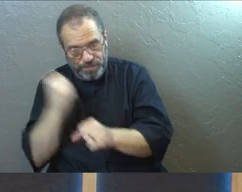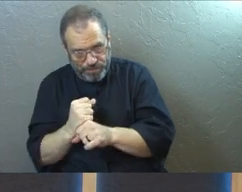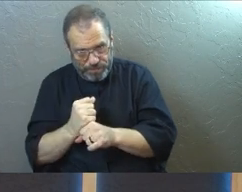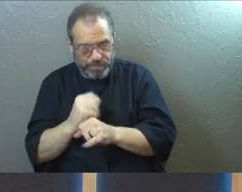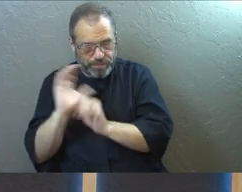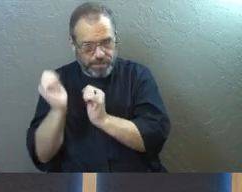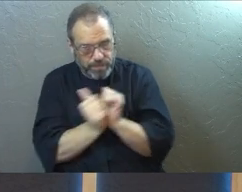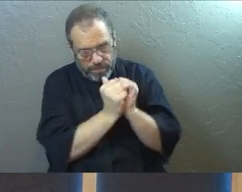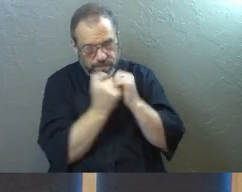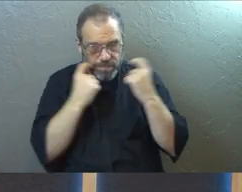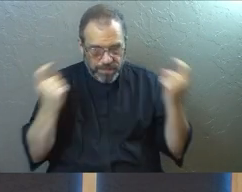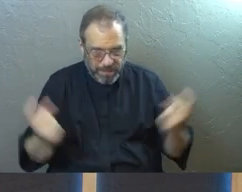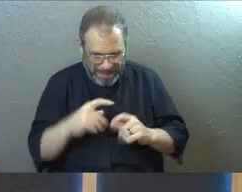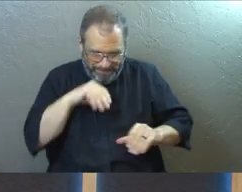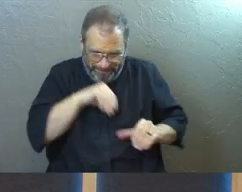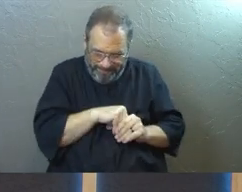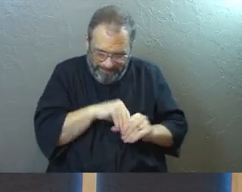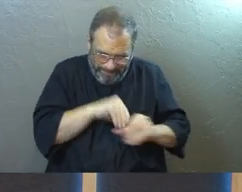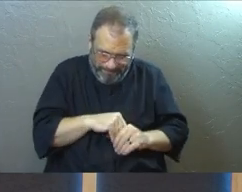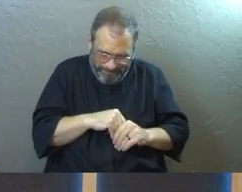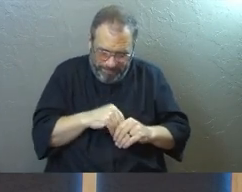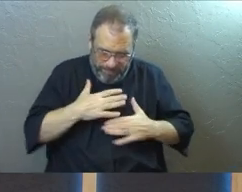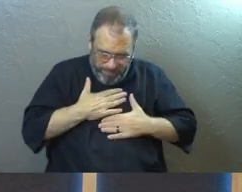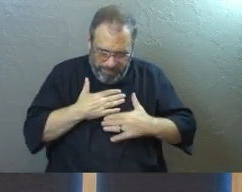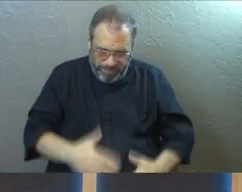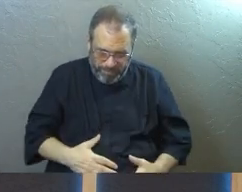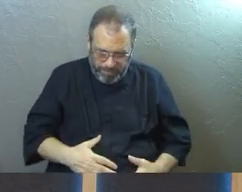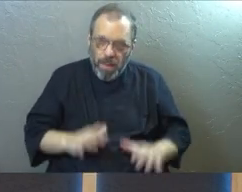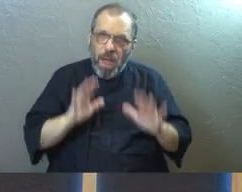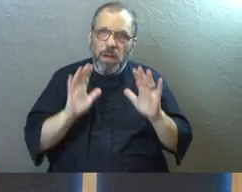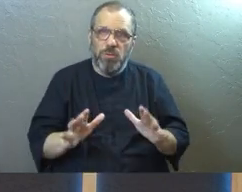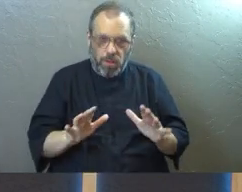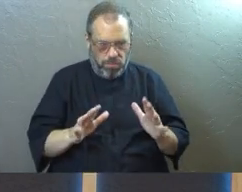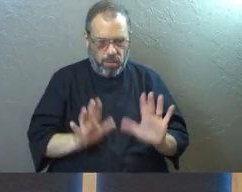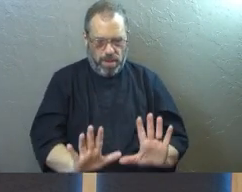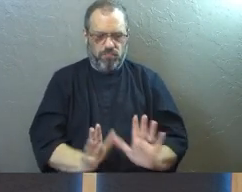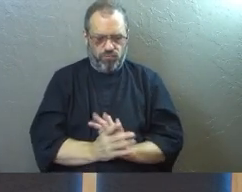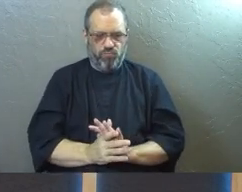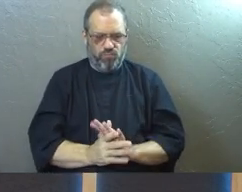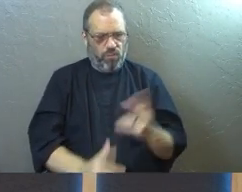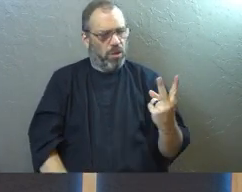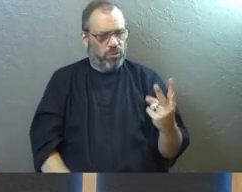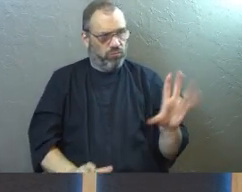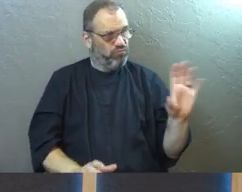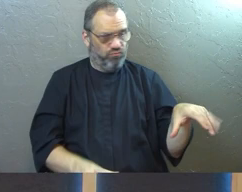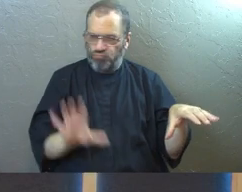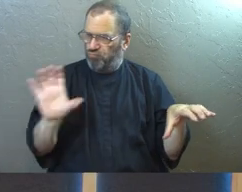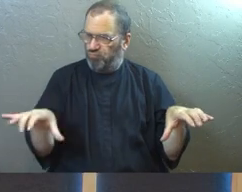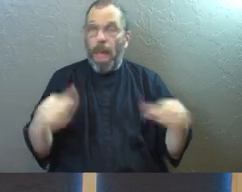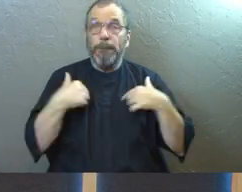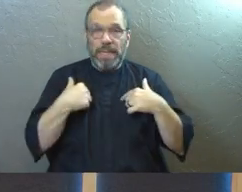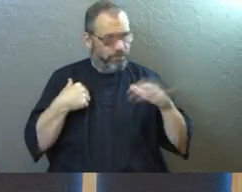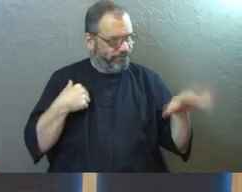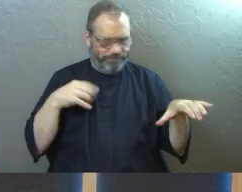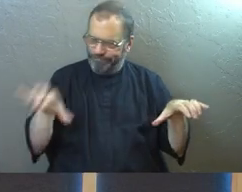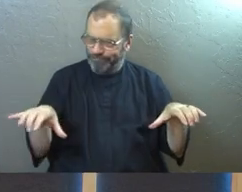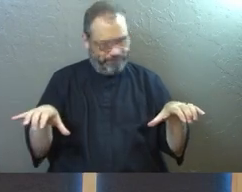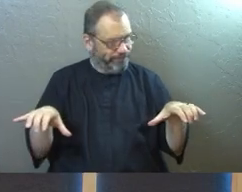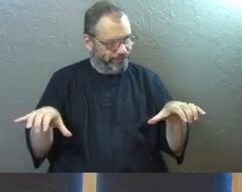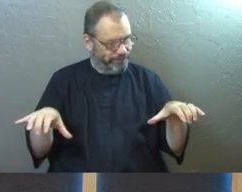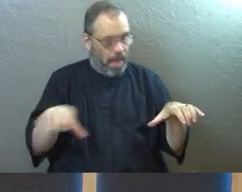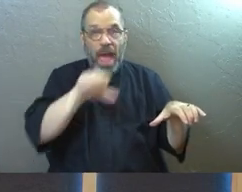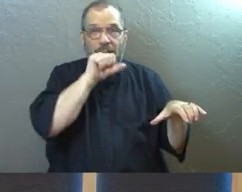making me captive to the law of sin that dwells in my members. So Paul breaks apart. He's like, there's these two pieces of me. He's like, I